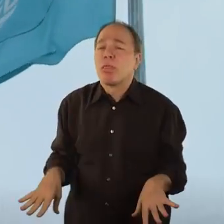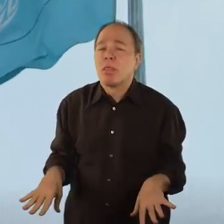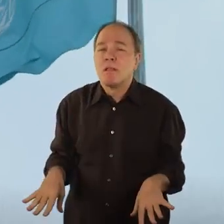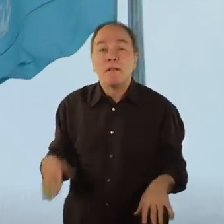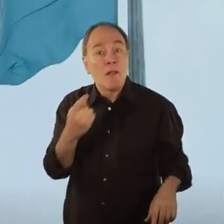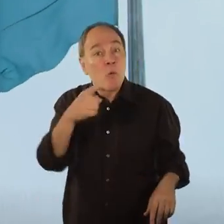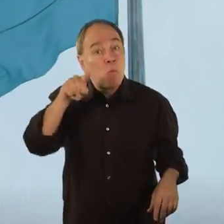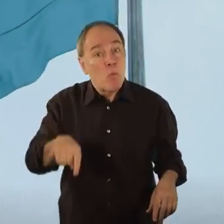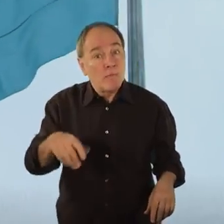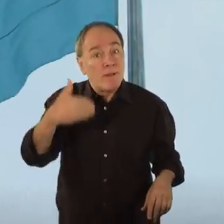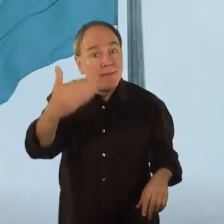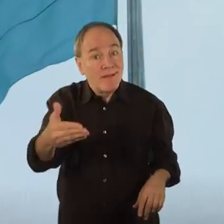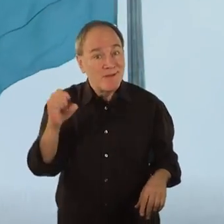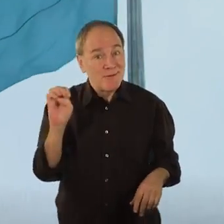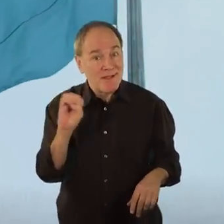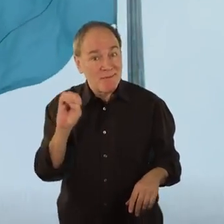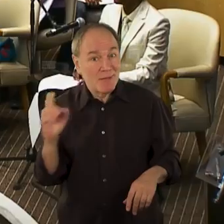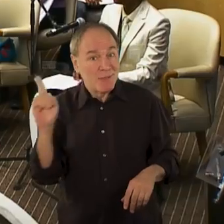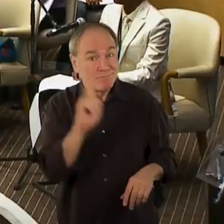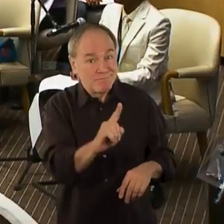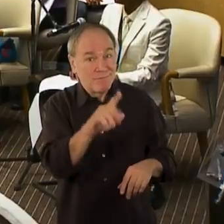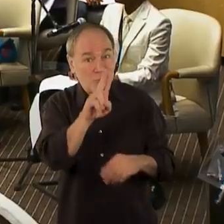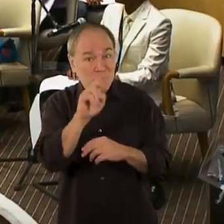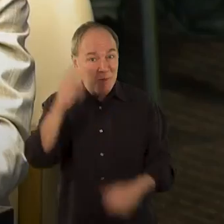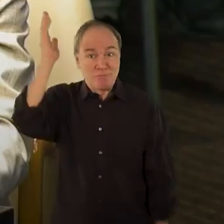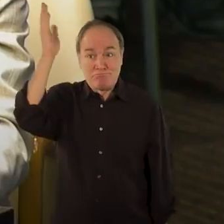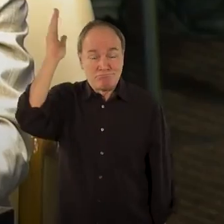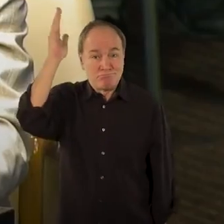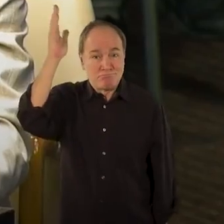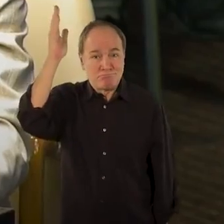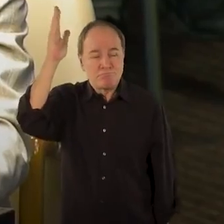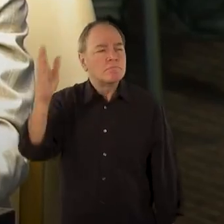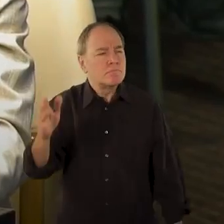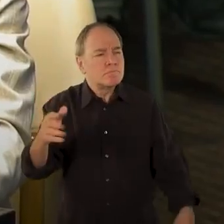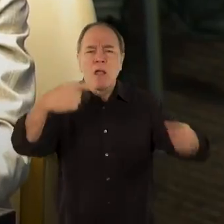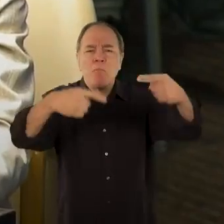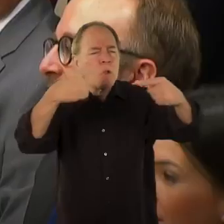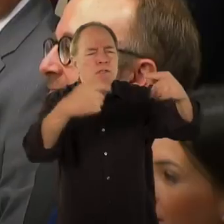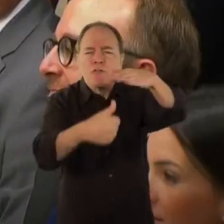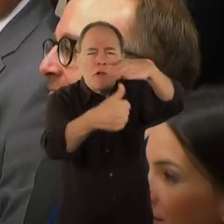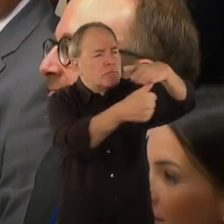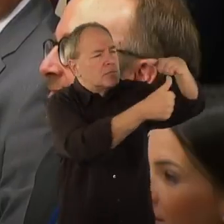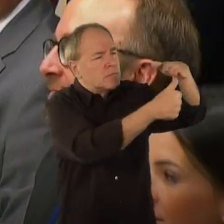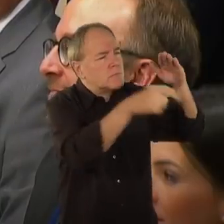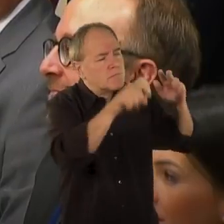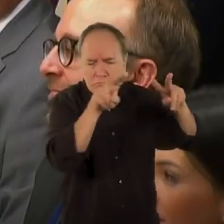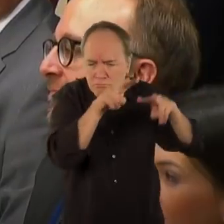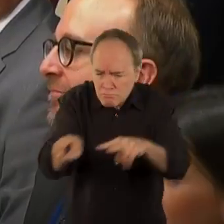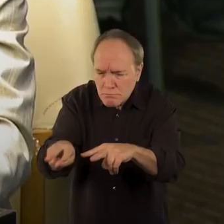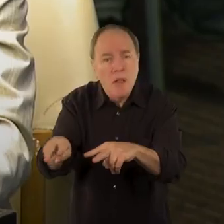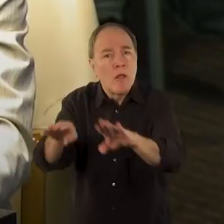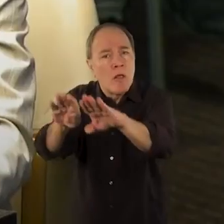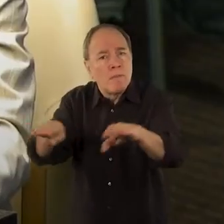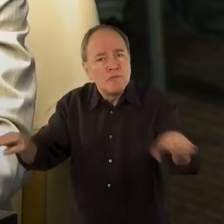A month later, Emmanuel spoke at the UN. World leaders must find solutions so that the children in Syria